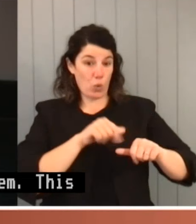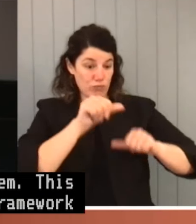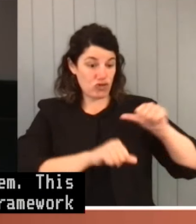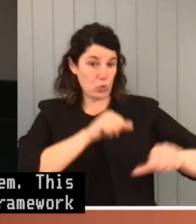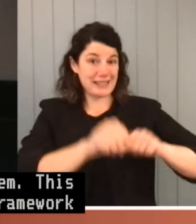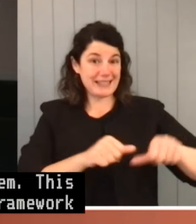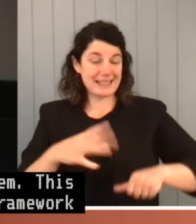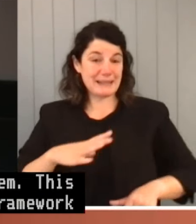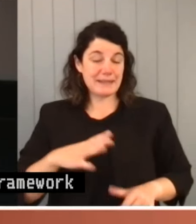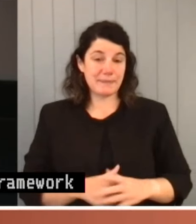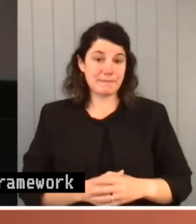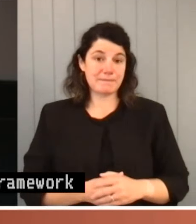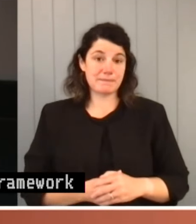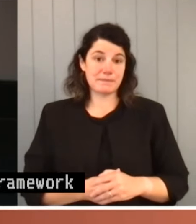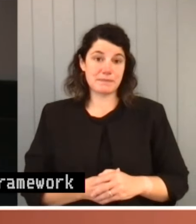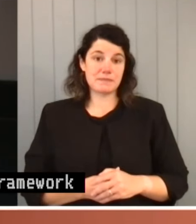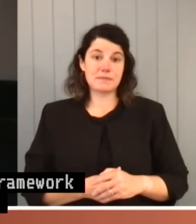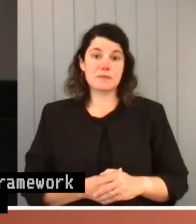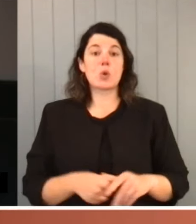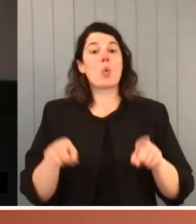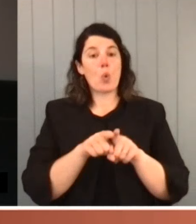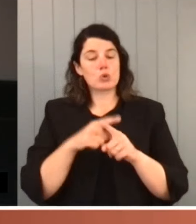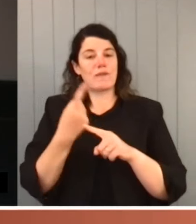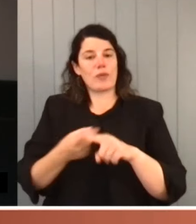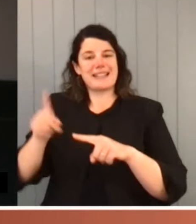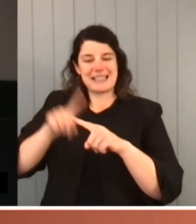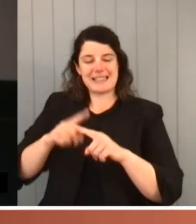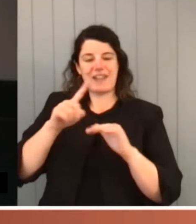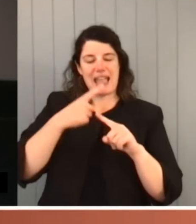True also for the Executive and the Judiciary.